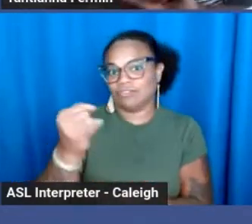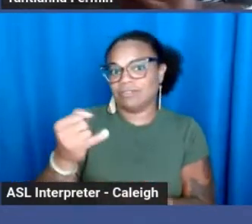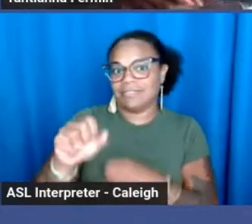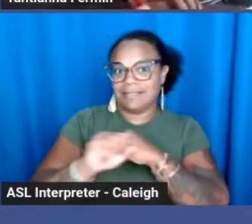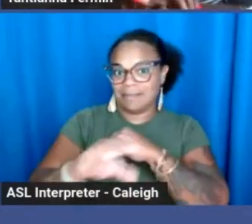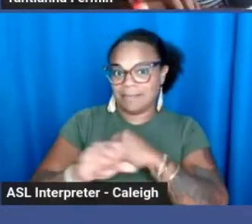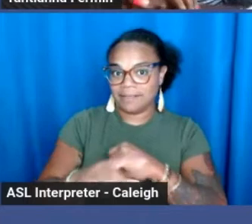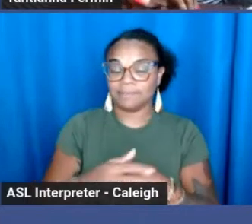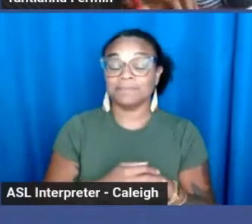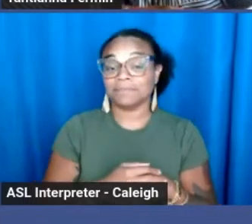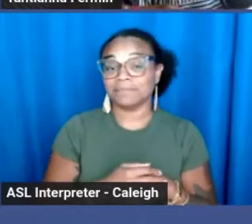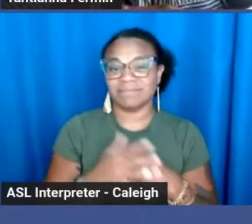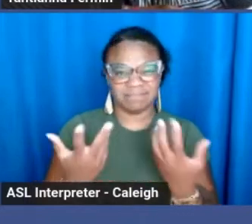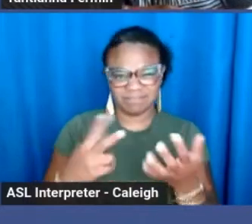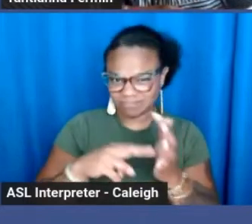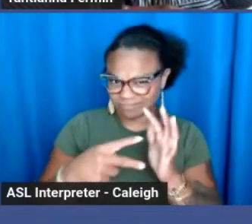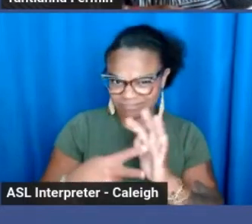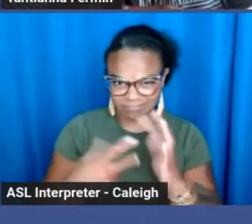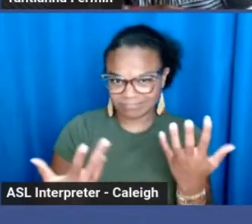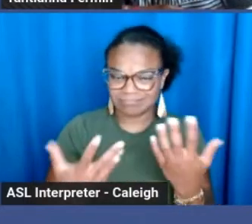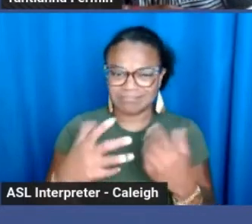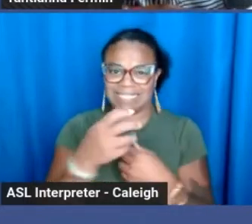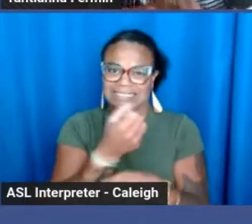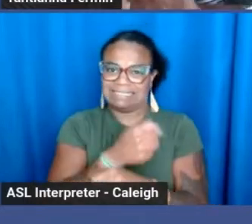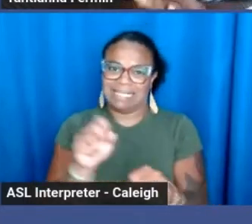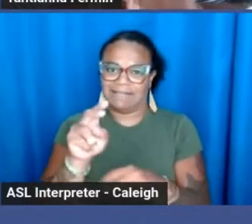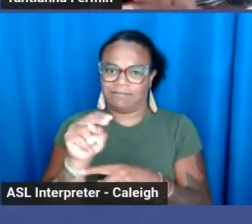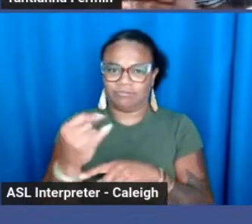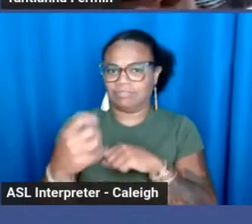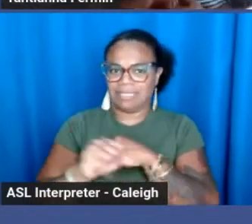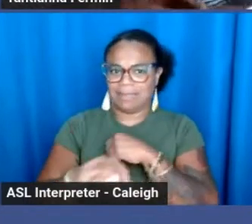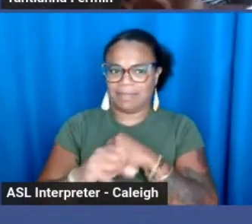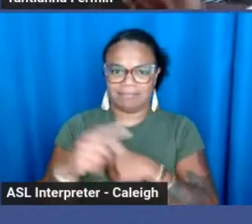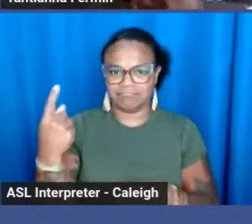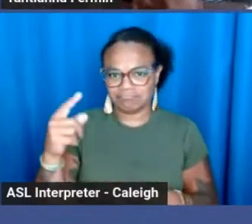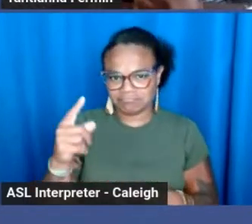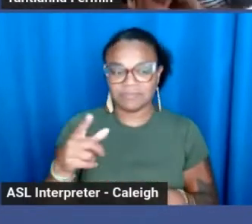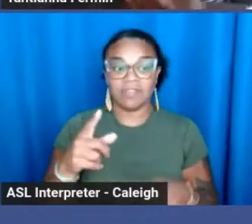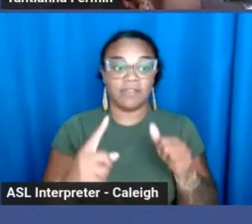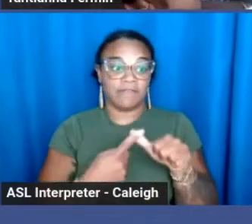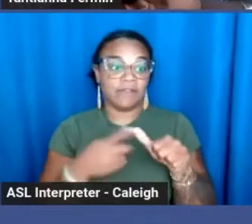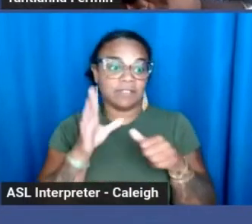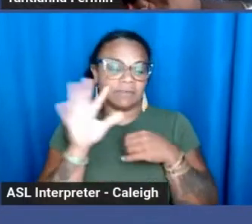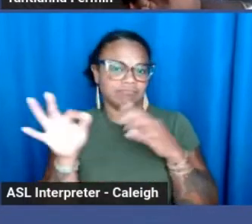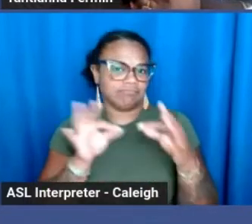So what is the Safe New Jersey Campaign? First, let's break down safe.